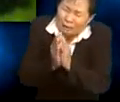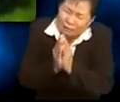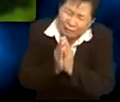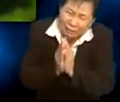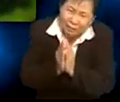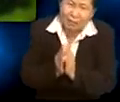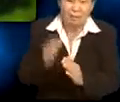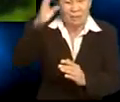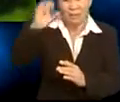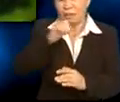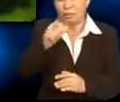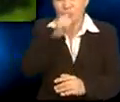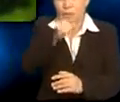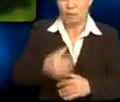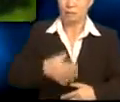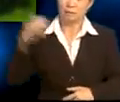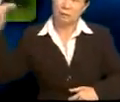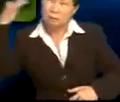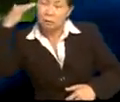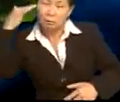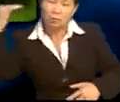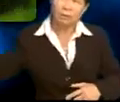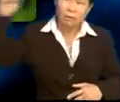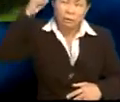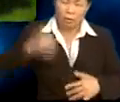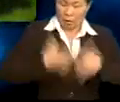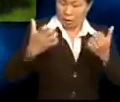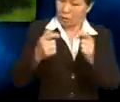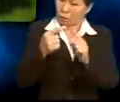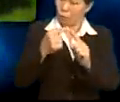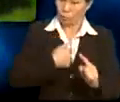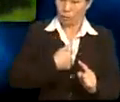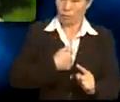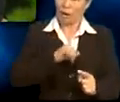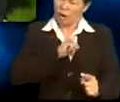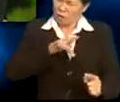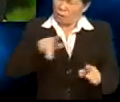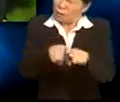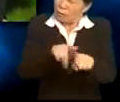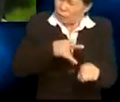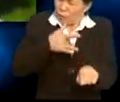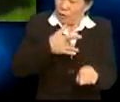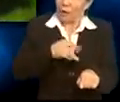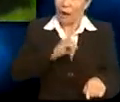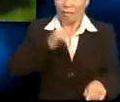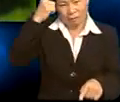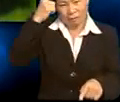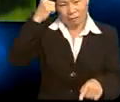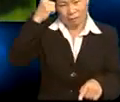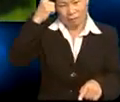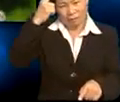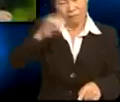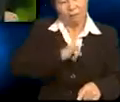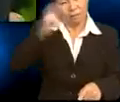You know, he didn't really sound angry to me. Yeah, I got the same feeling too. You know, you know what I think,